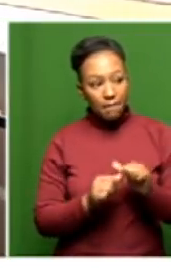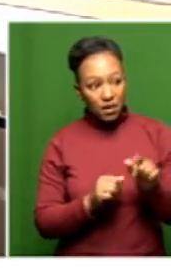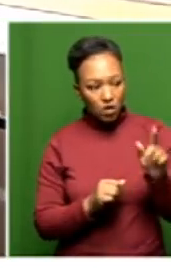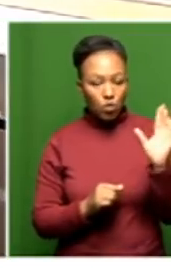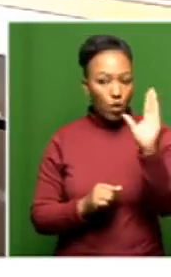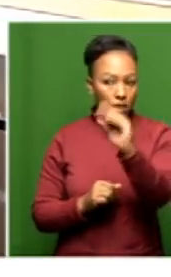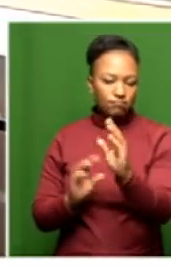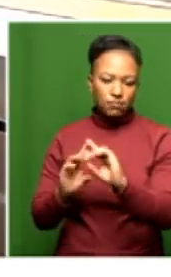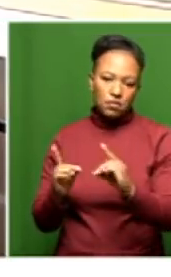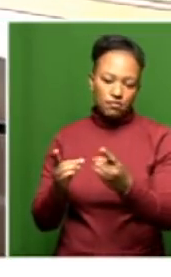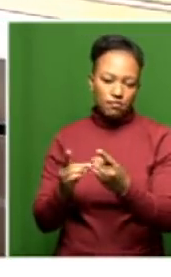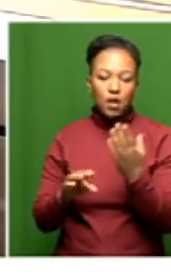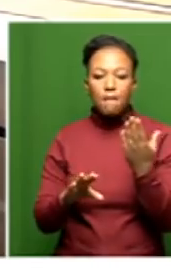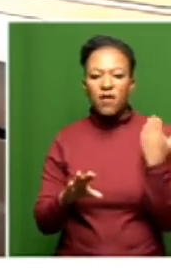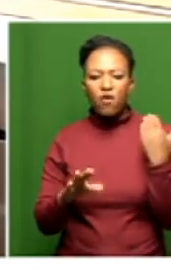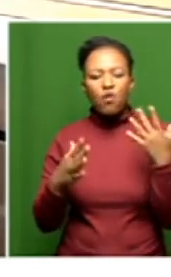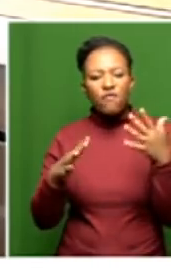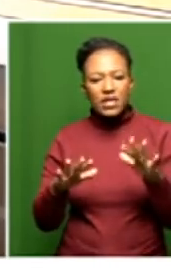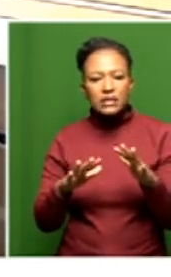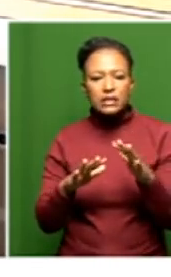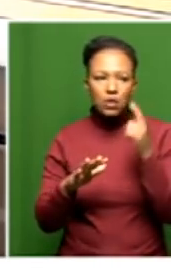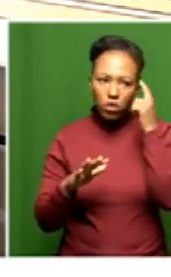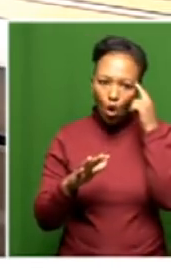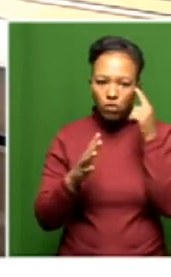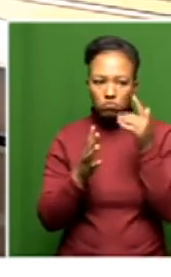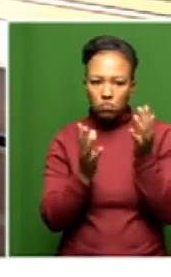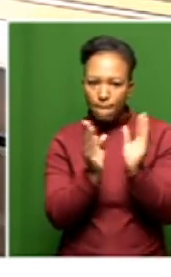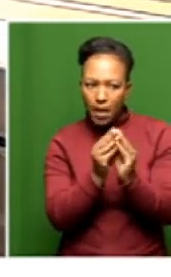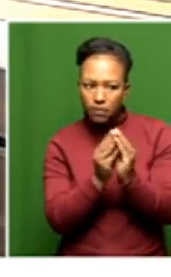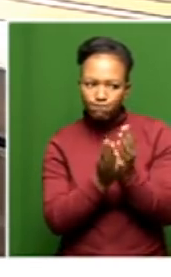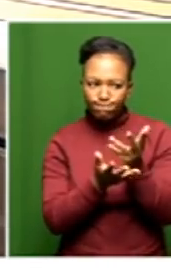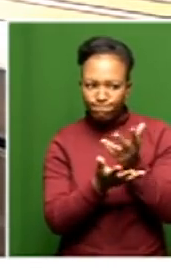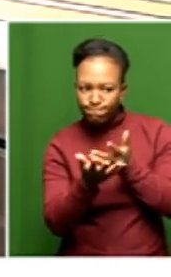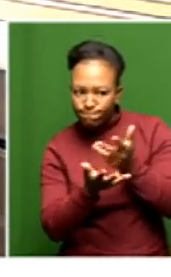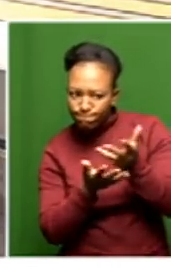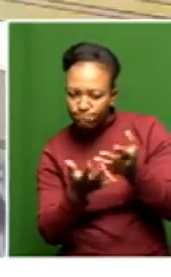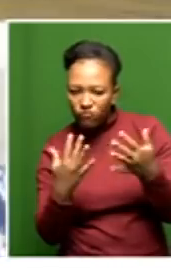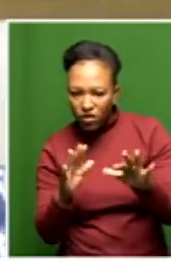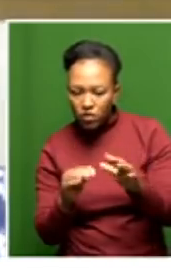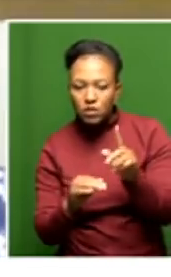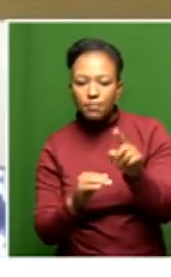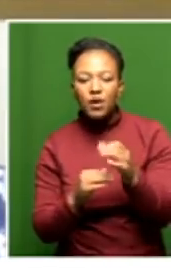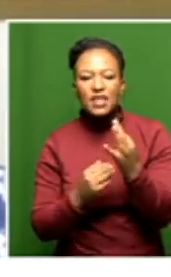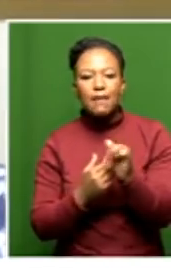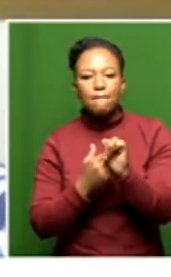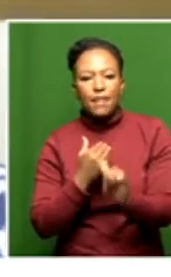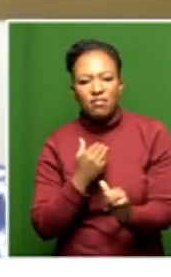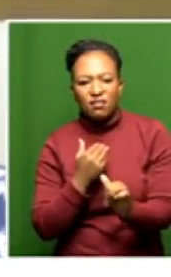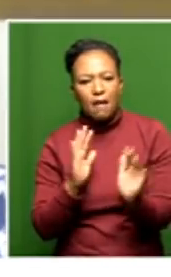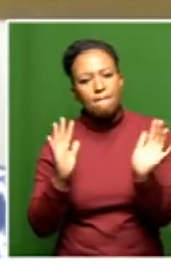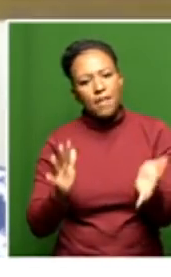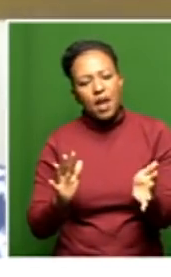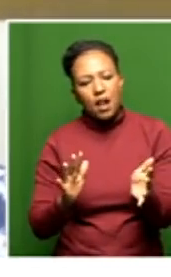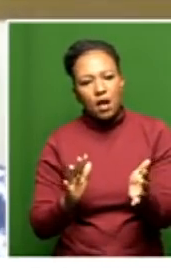what our original thought process was and coming back to the fact that this was supposed to be three months. We are